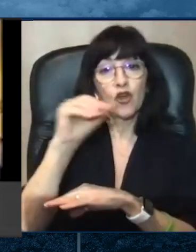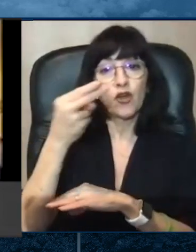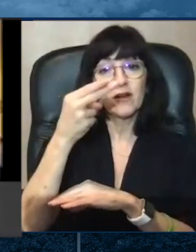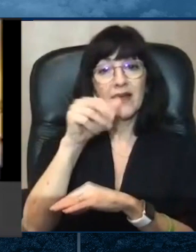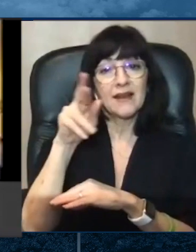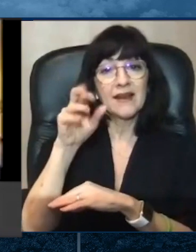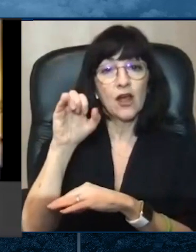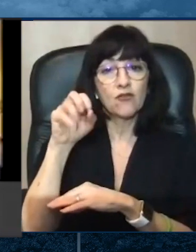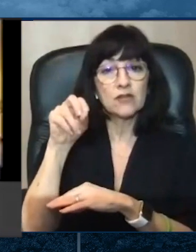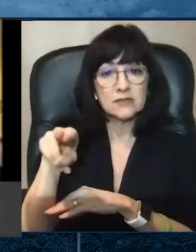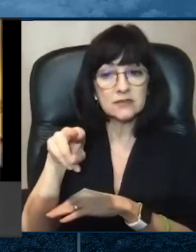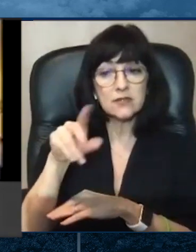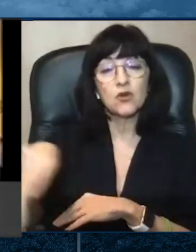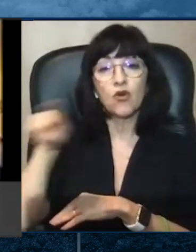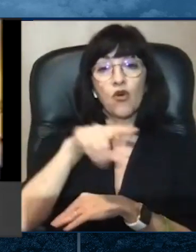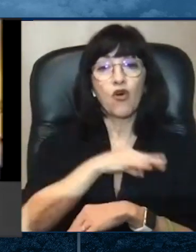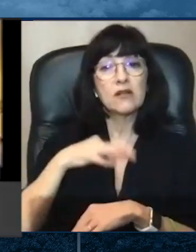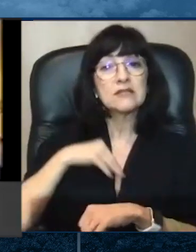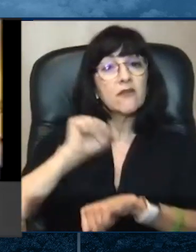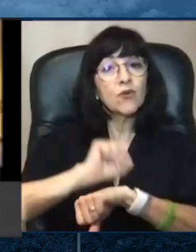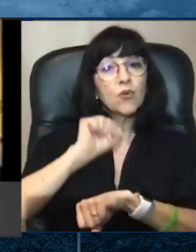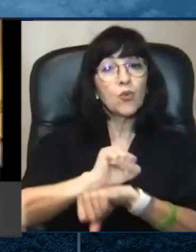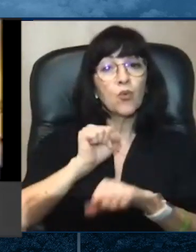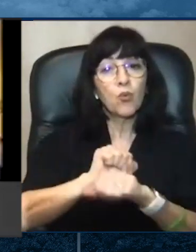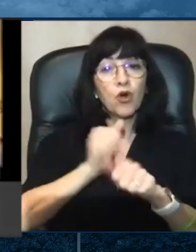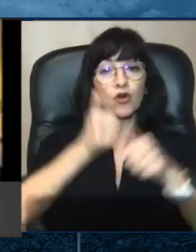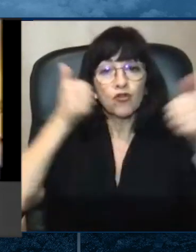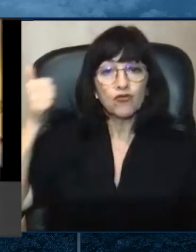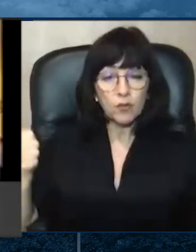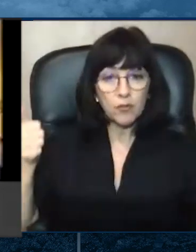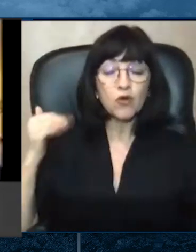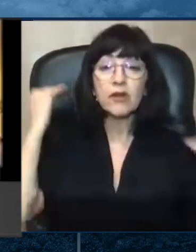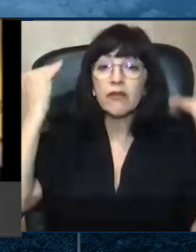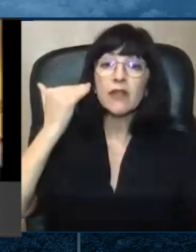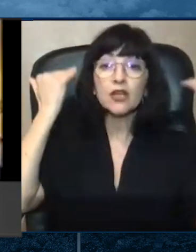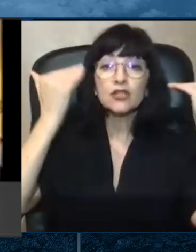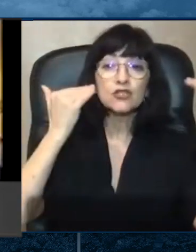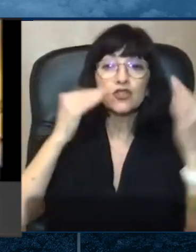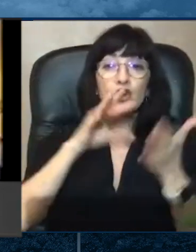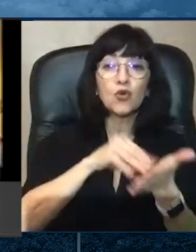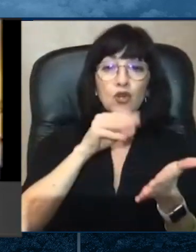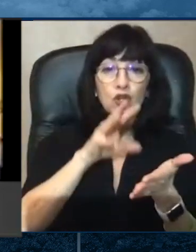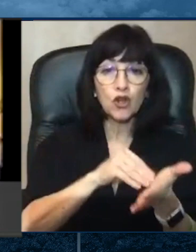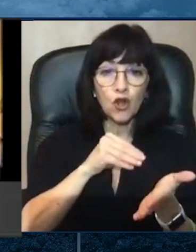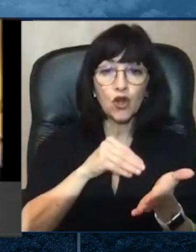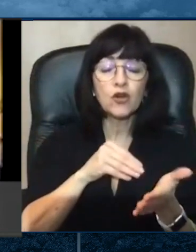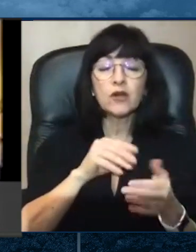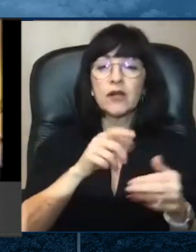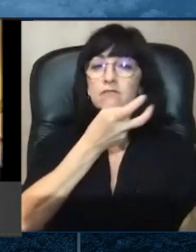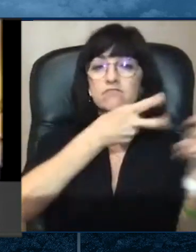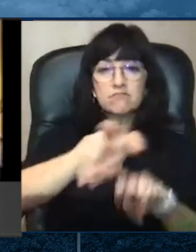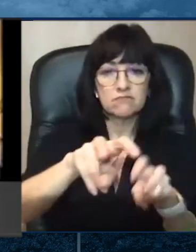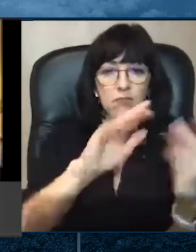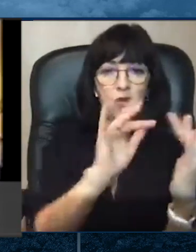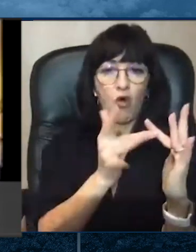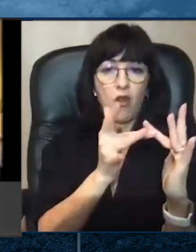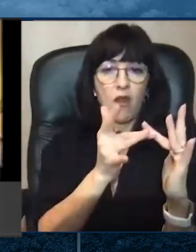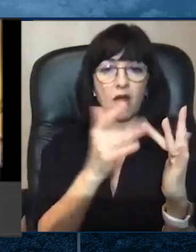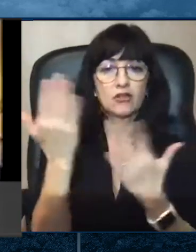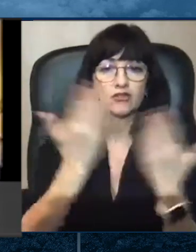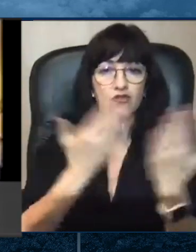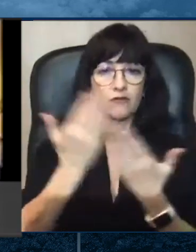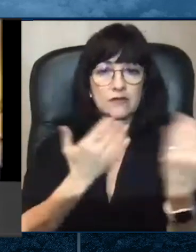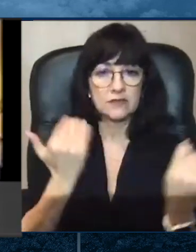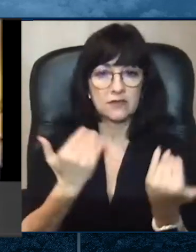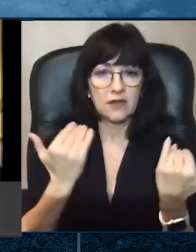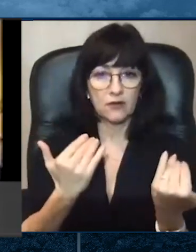staff is working remotely, and we have placed the adult learning and the ESR classes online. The